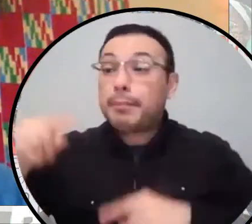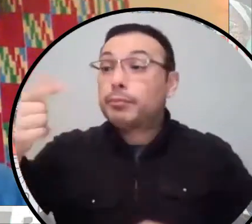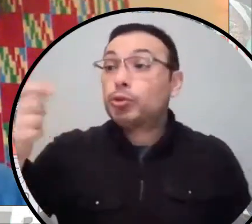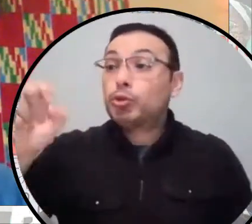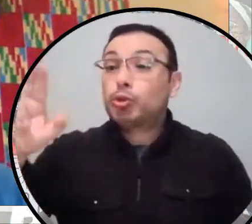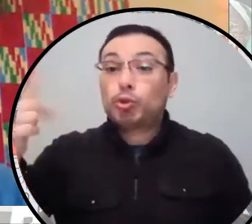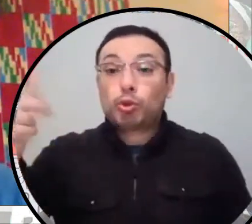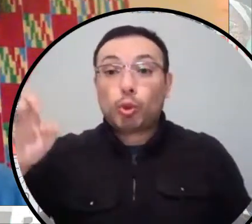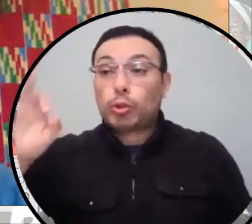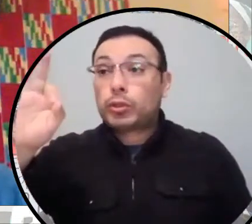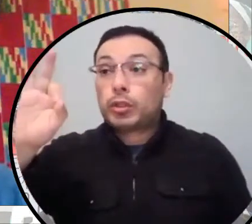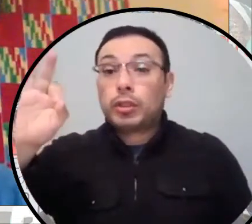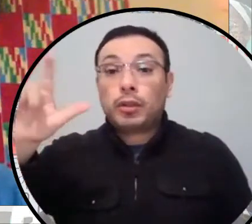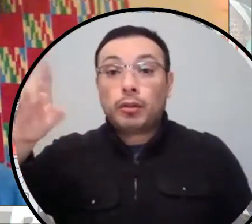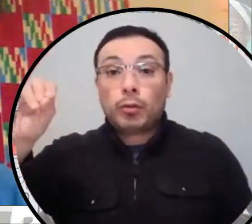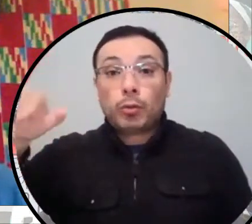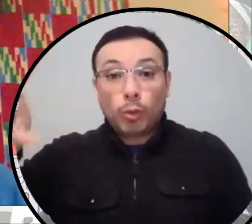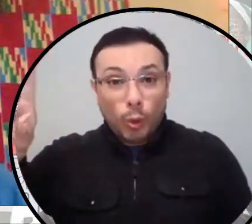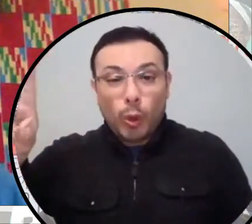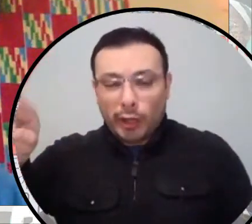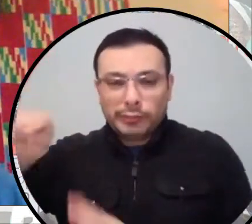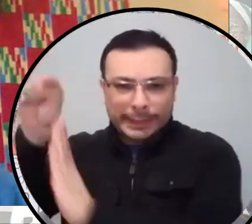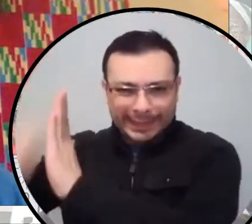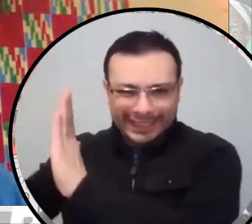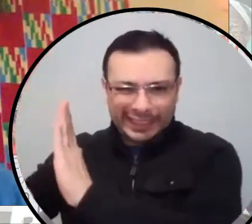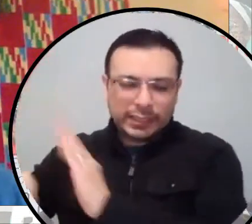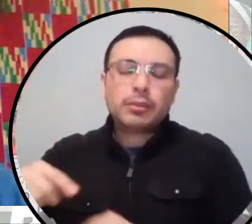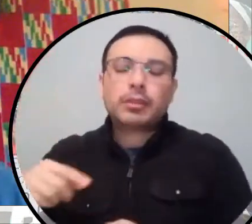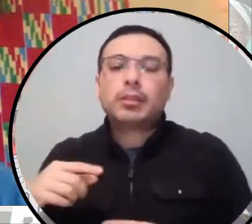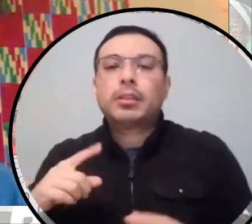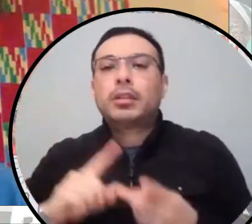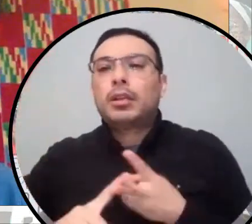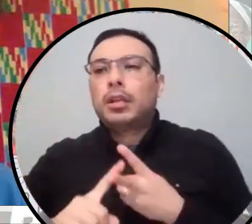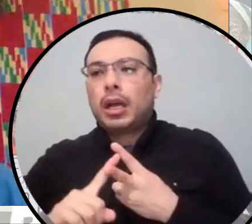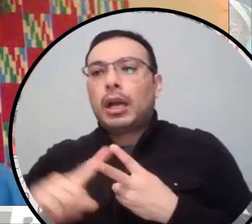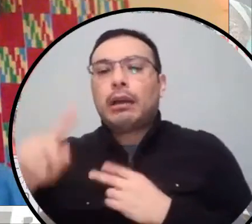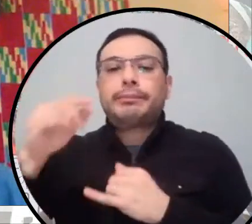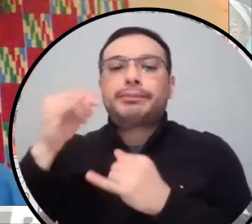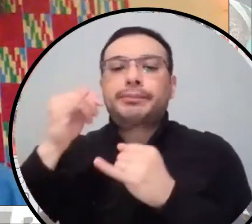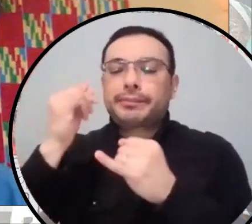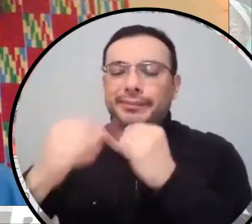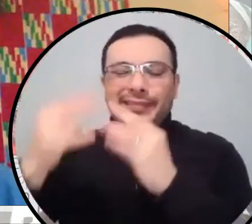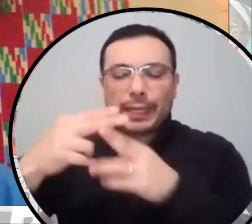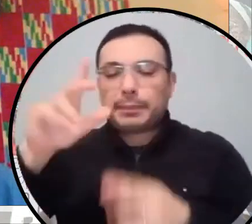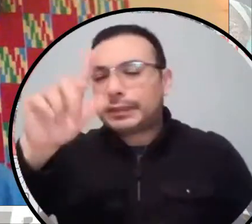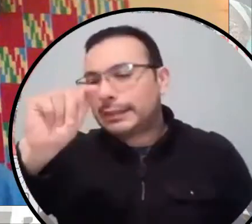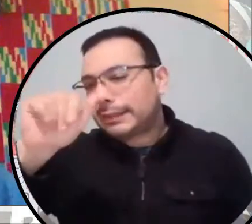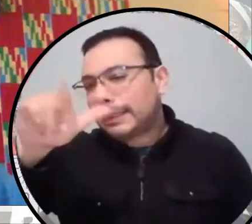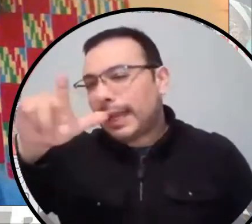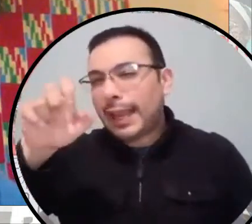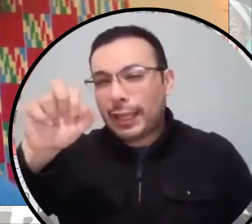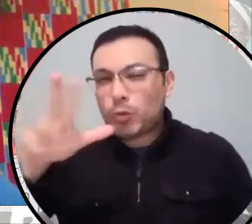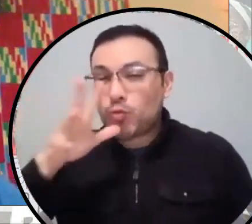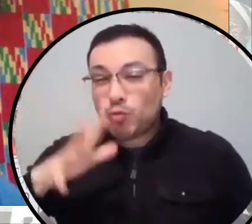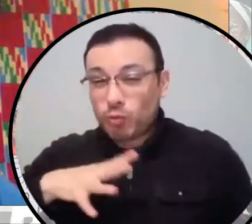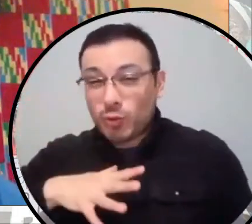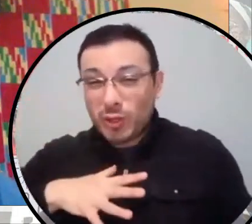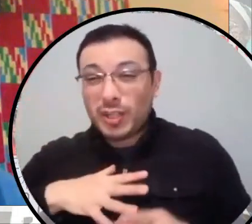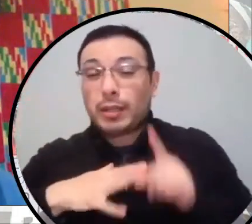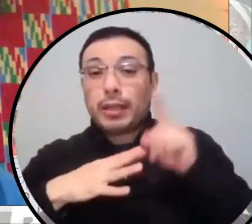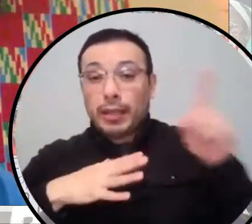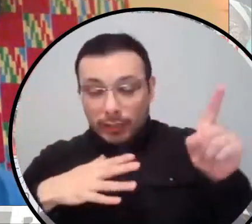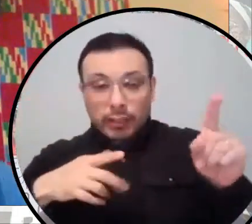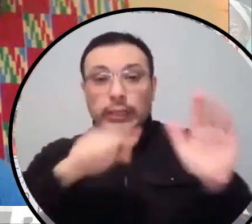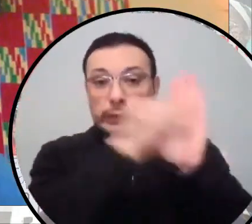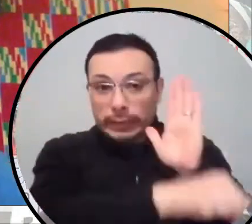and, uh, Breonna Taylor was murdered. We had, a couple of police murders, um,